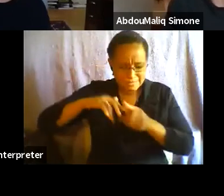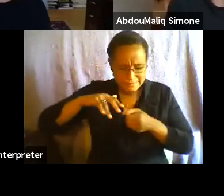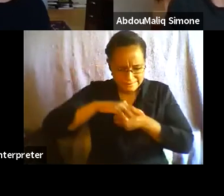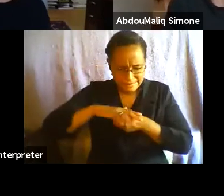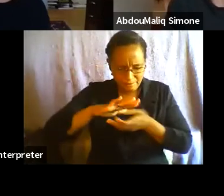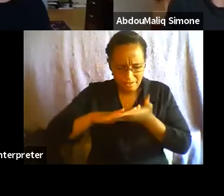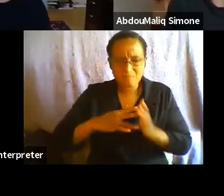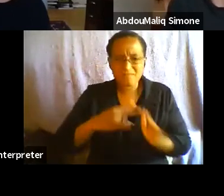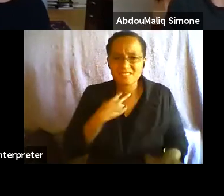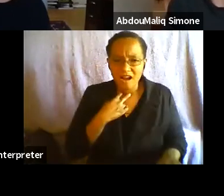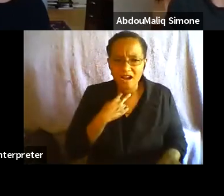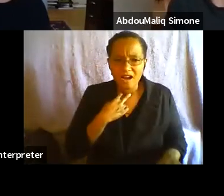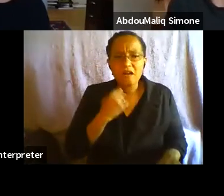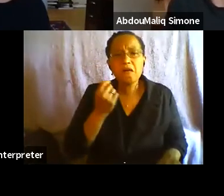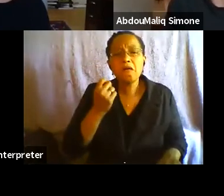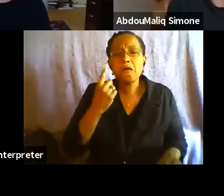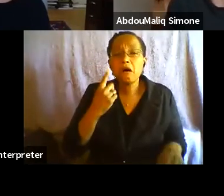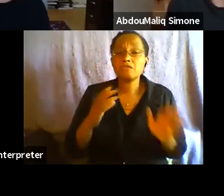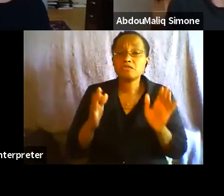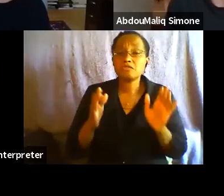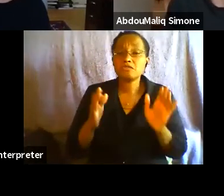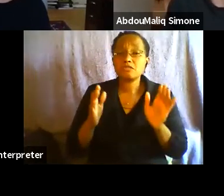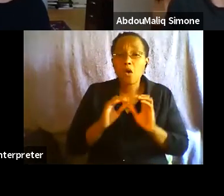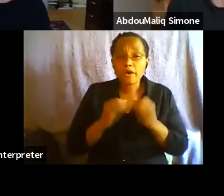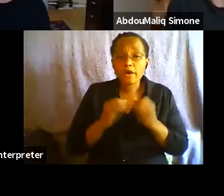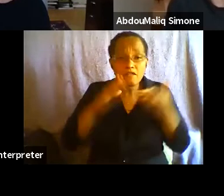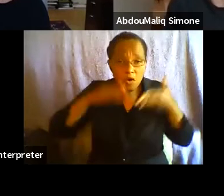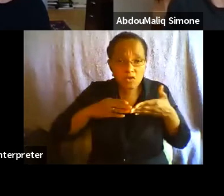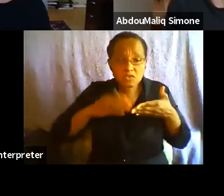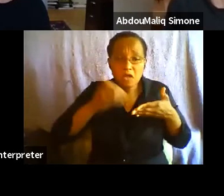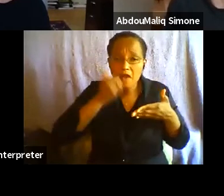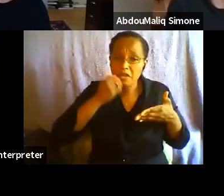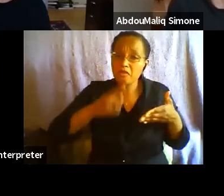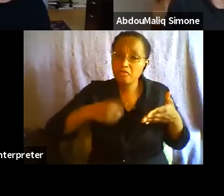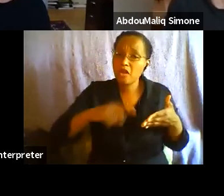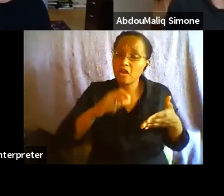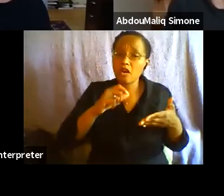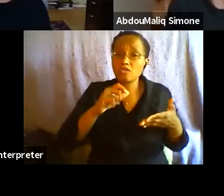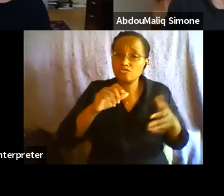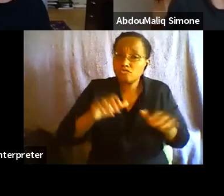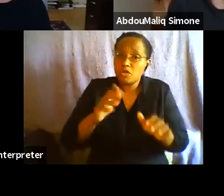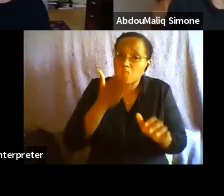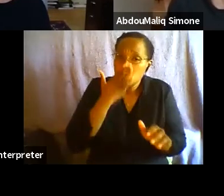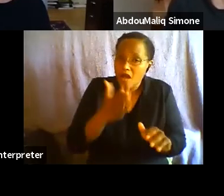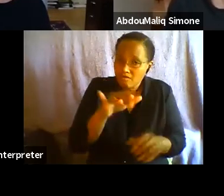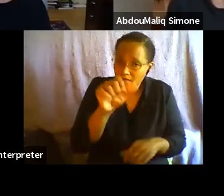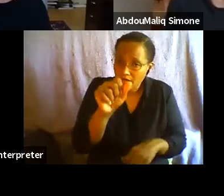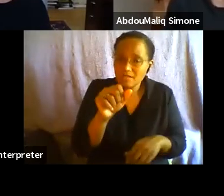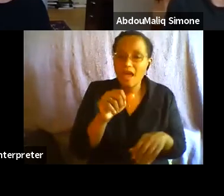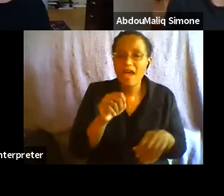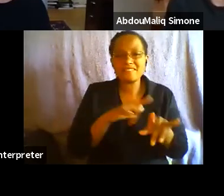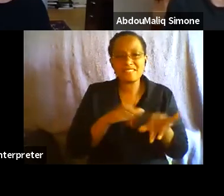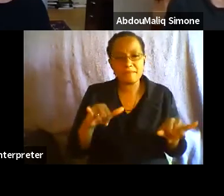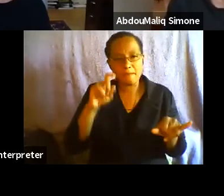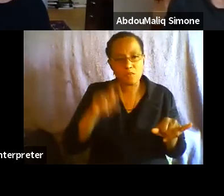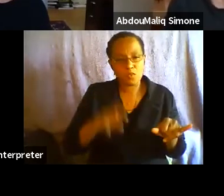is not to say that smaller organizations focusing on the day-to-day are not doing it properly. It's just a question of, we need to keep that